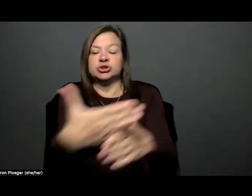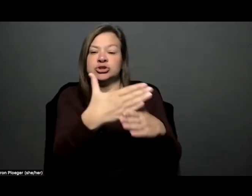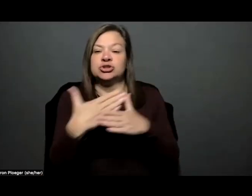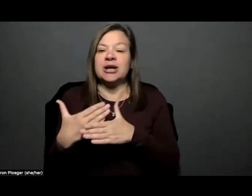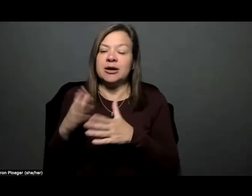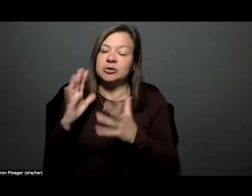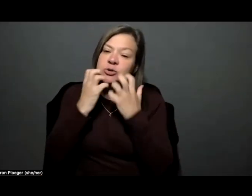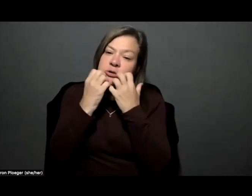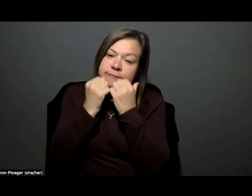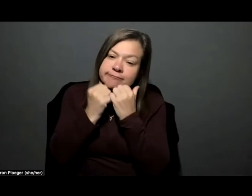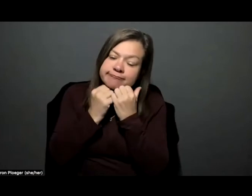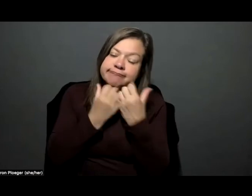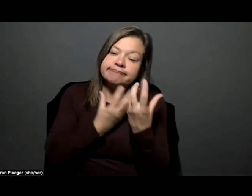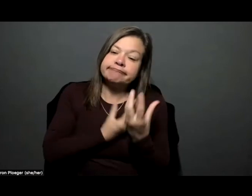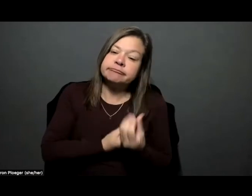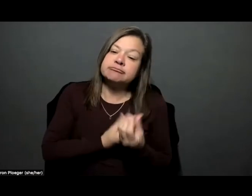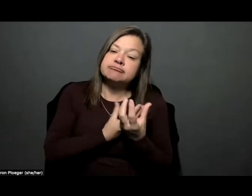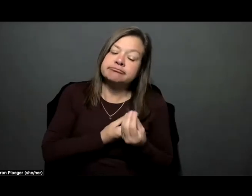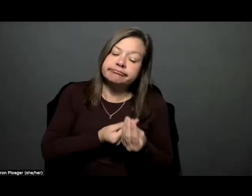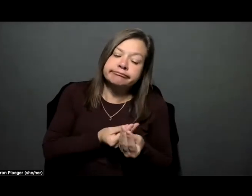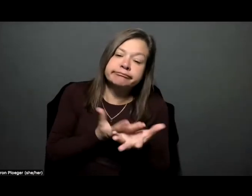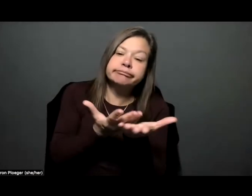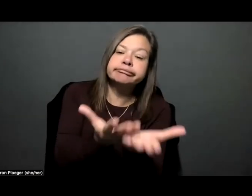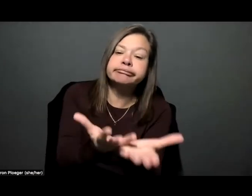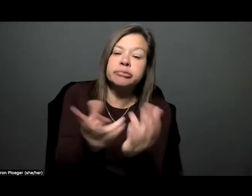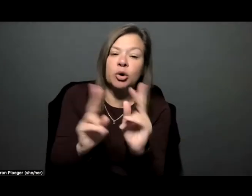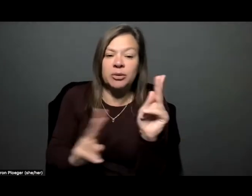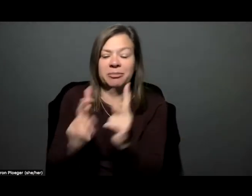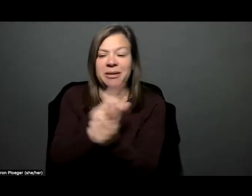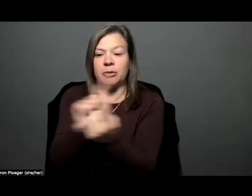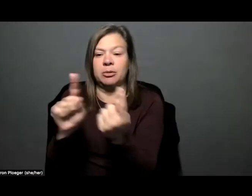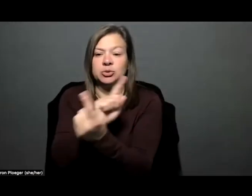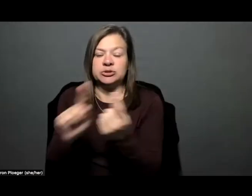and generous spirit with everyone that she crosses paths with.